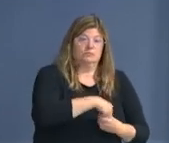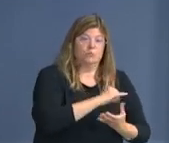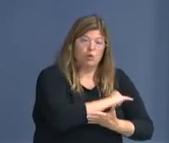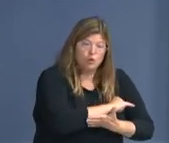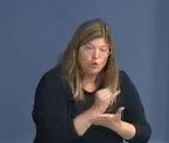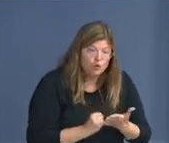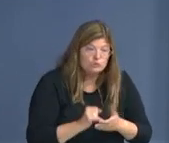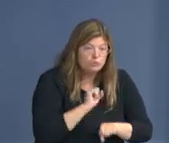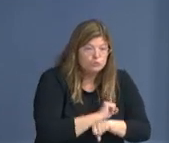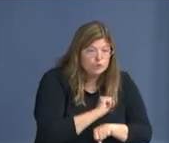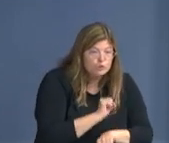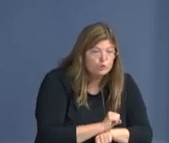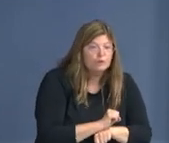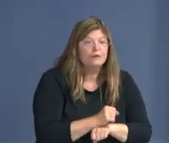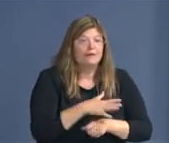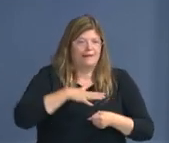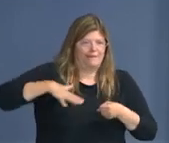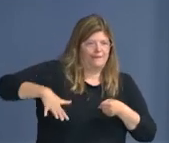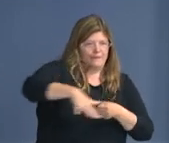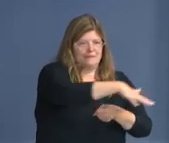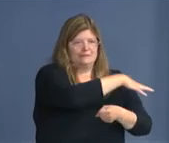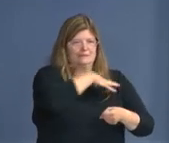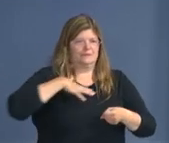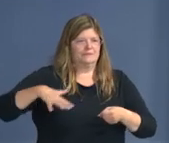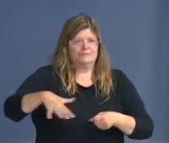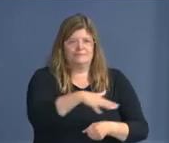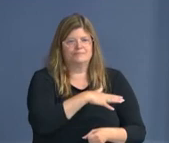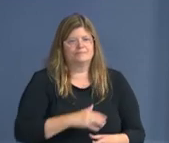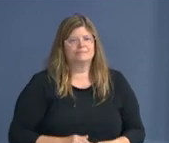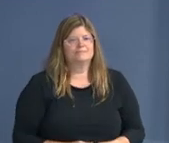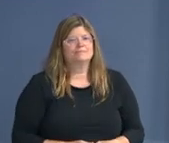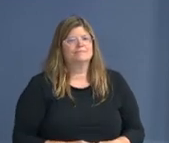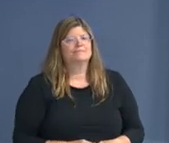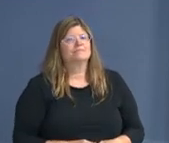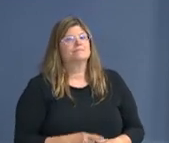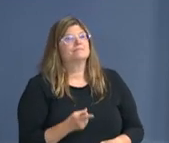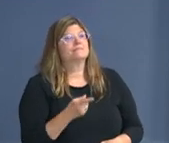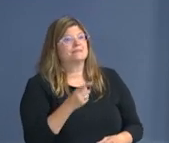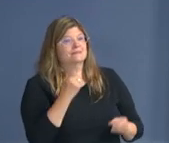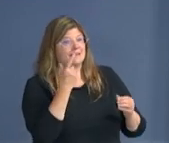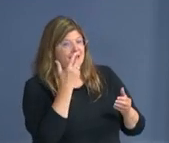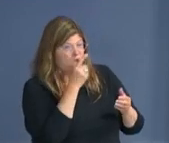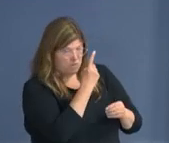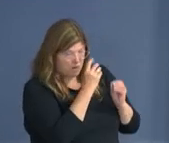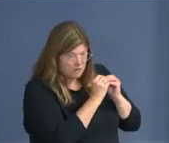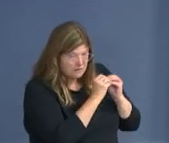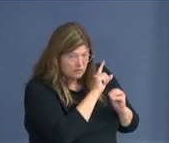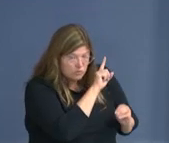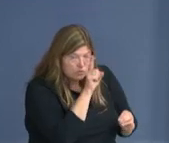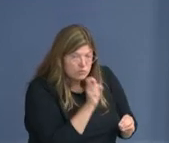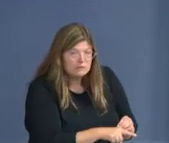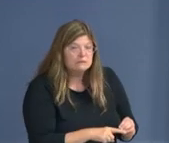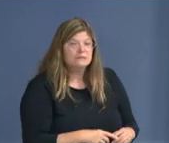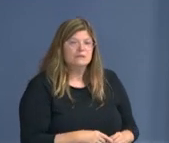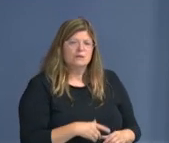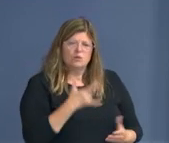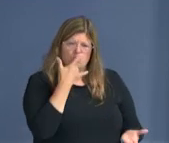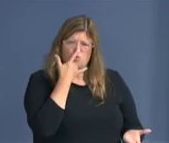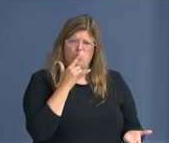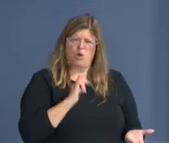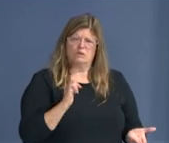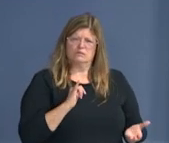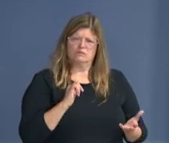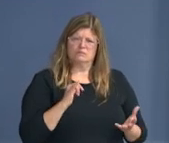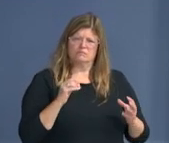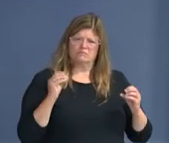the, the surrounding physical realm. Finally, on this point, it did look like kind of a rough confrontation between the police and the,